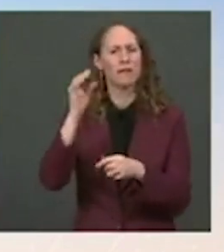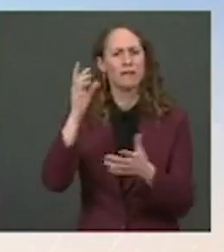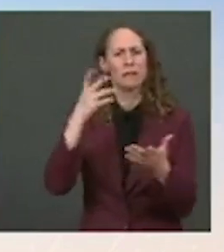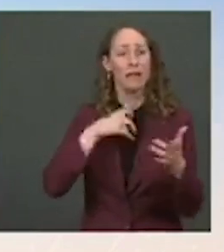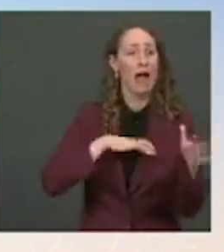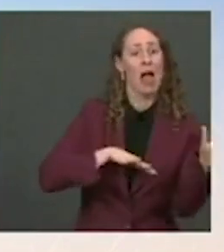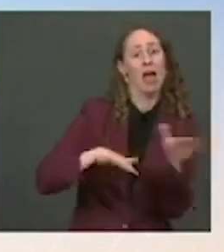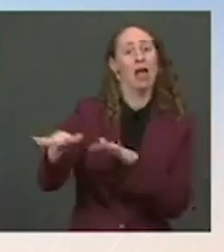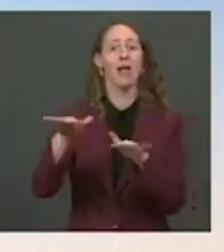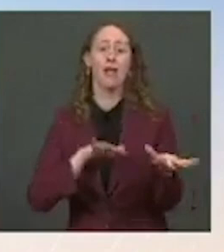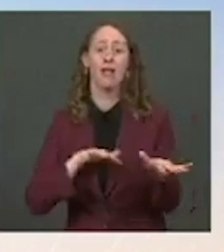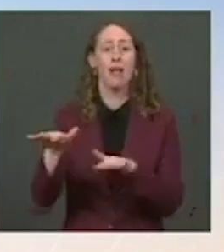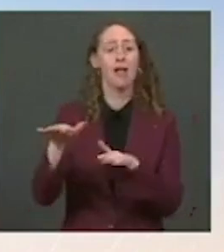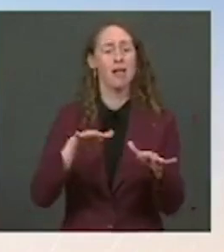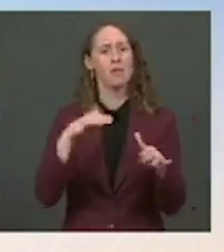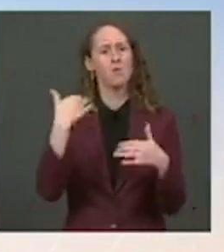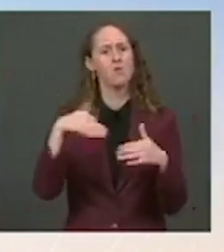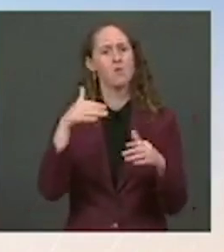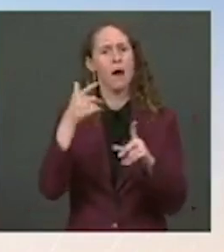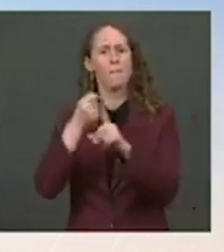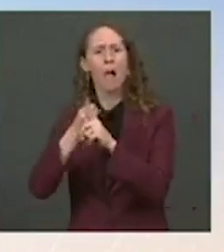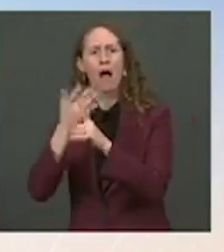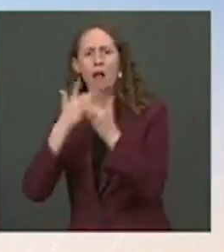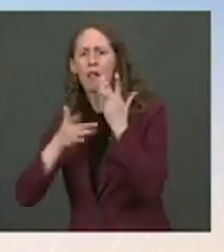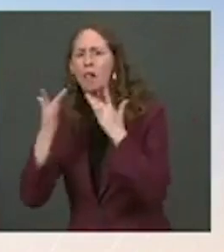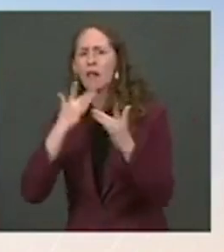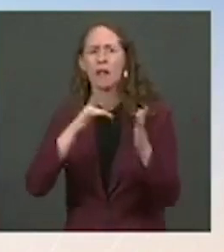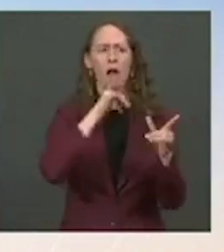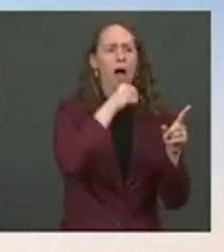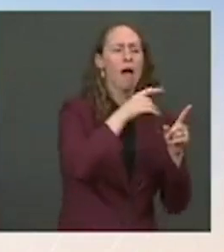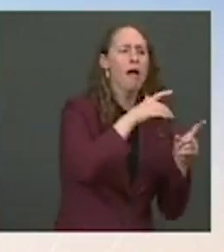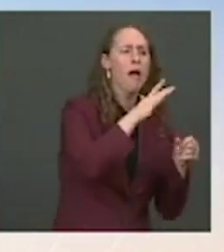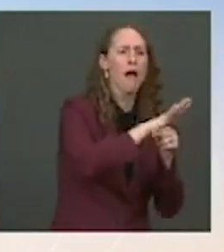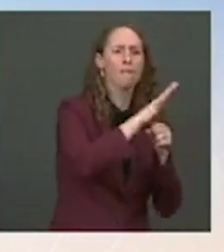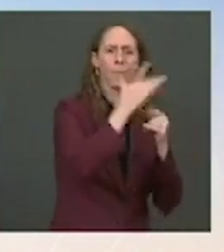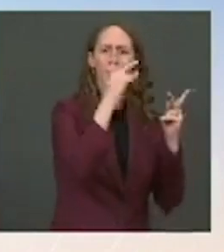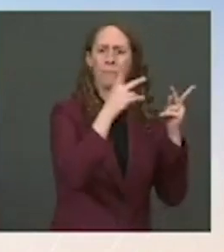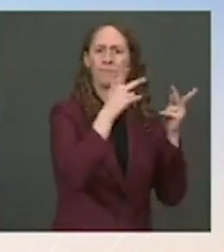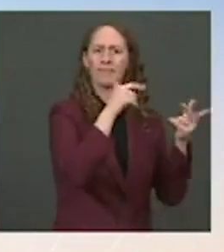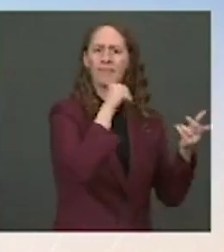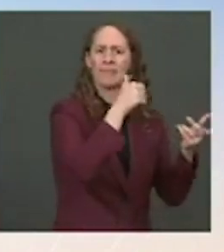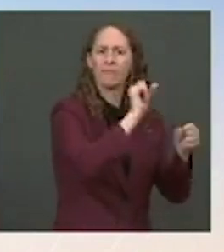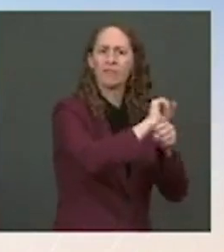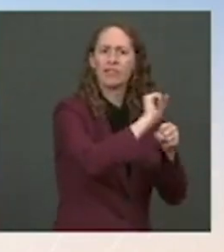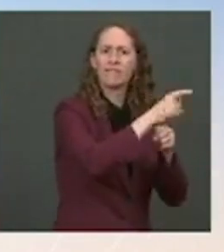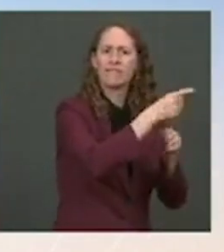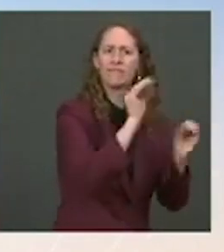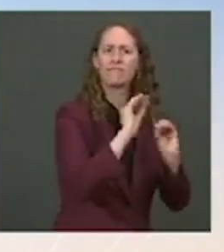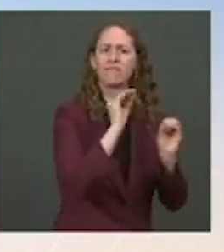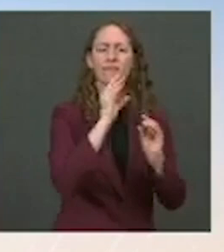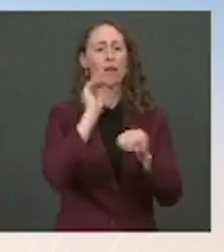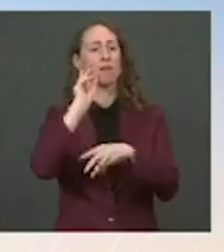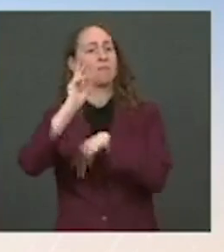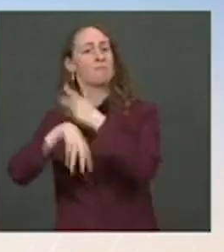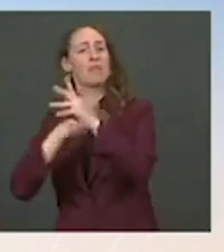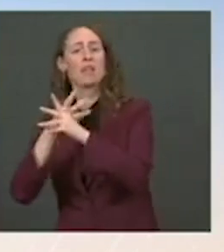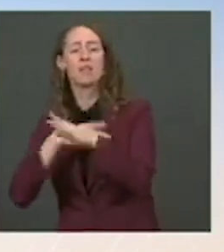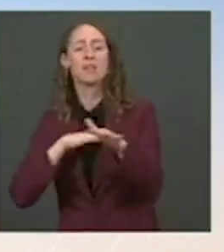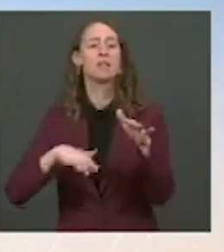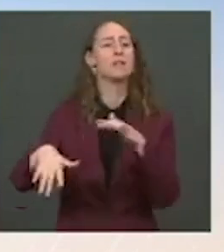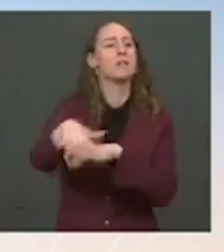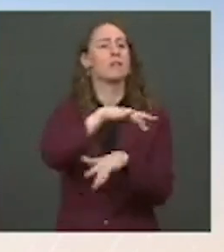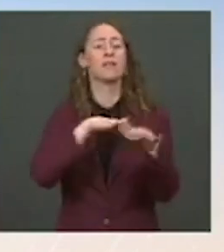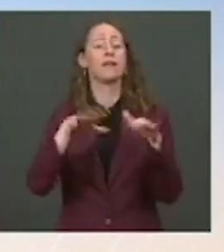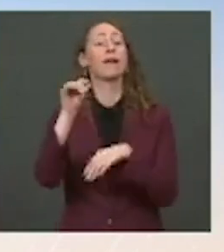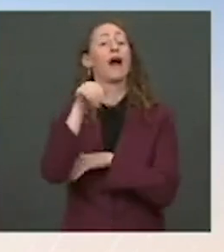and the impact that manufacturing and the slowdown in manufacturing can have on the global supply chain. Another issue that people will tell you and you've done